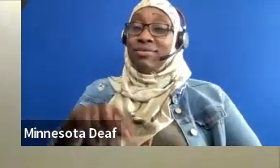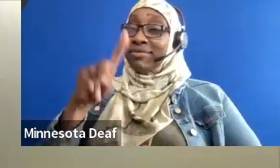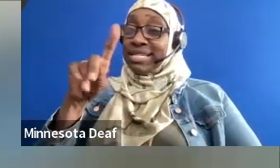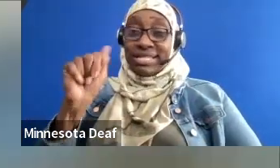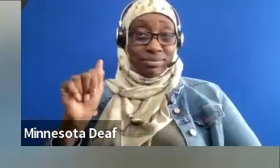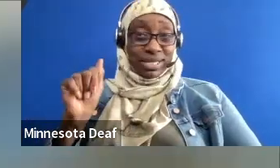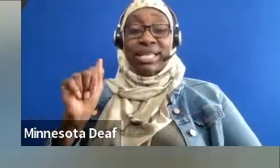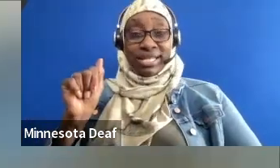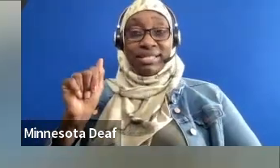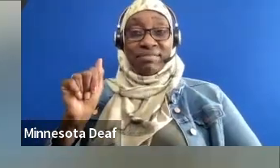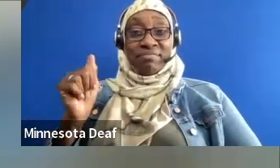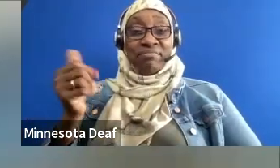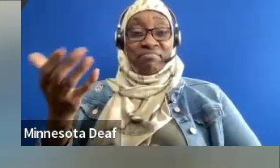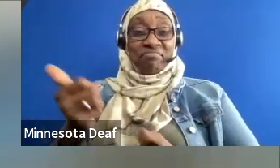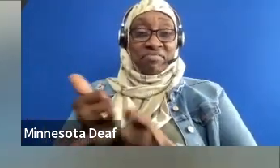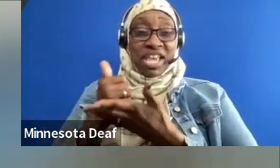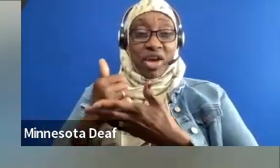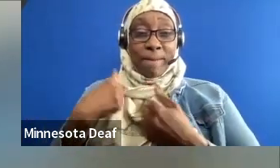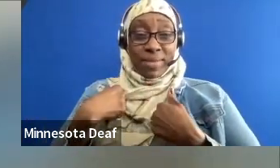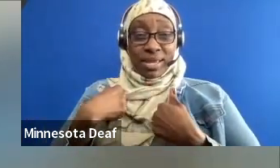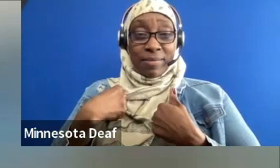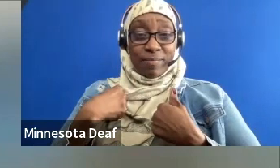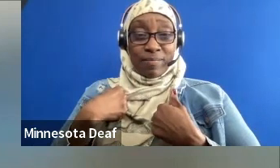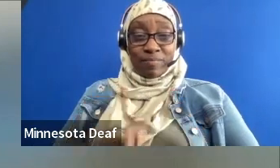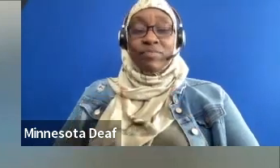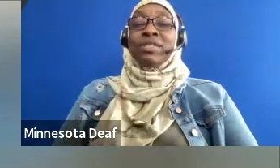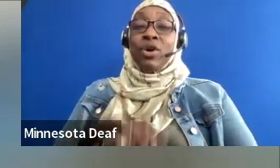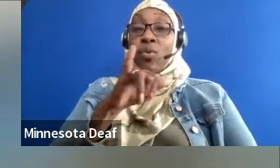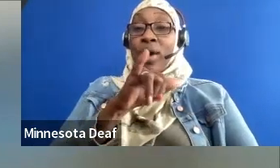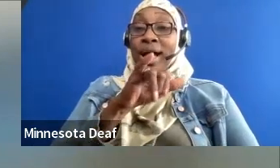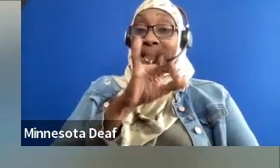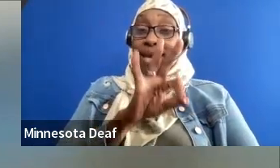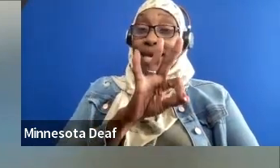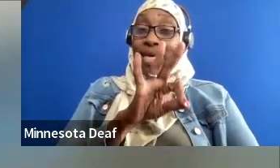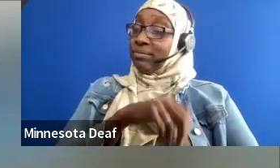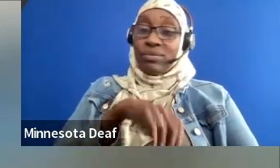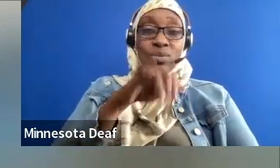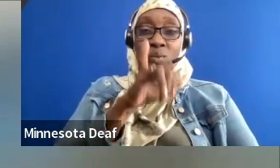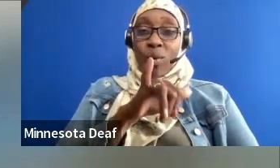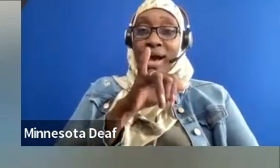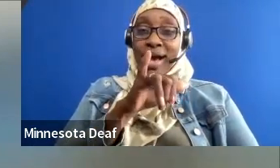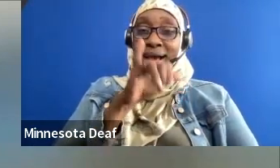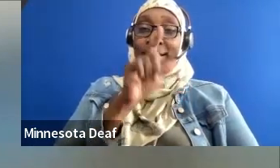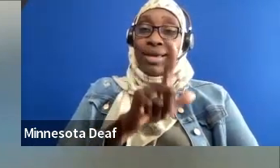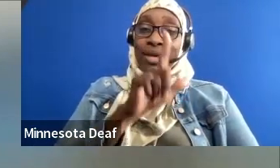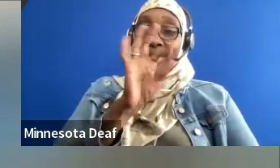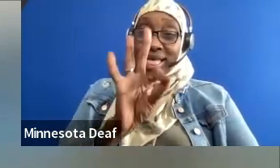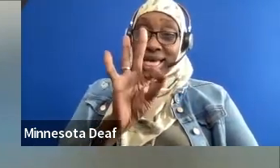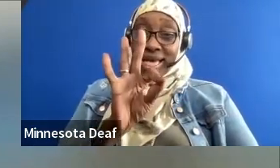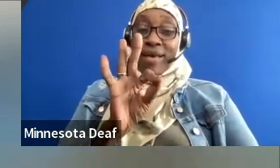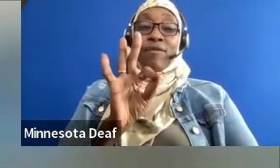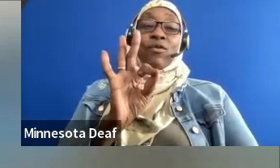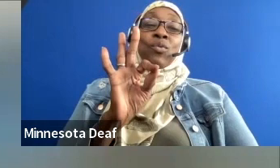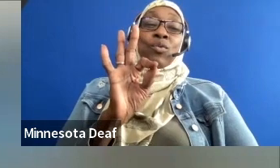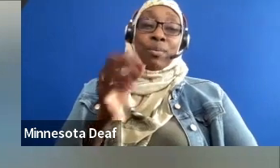This year's YLR will be centered around four things. things. This is going to pride and advocacy, independent living, career readiness, and